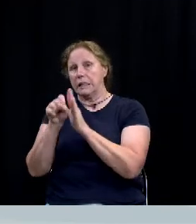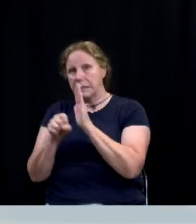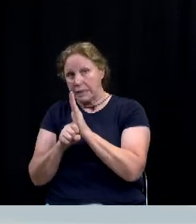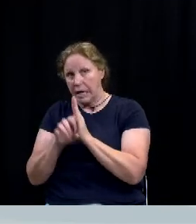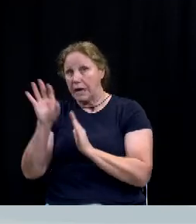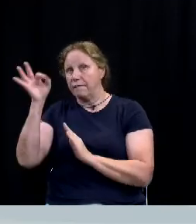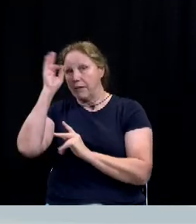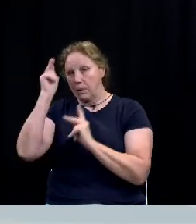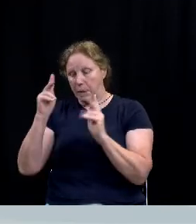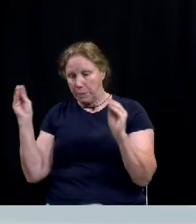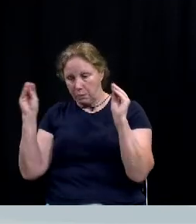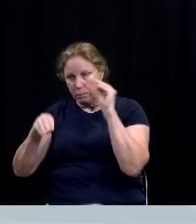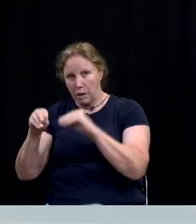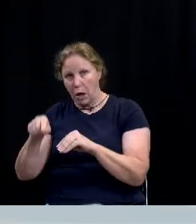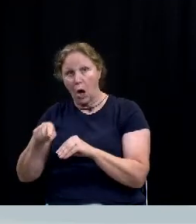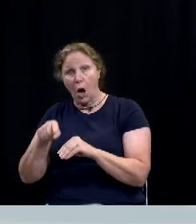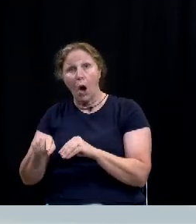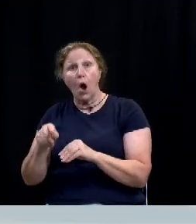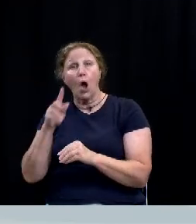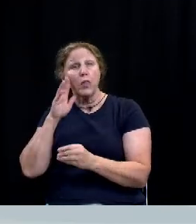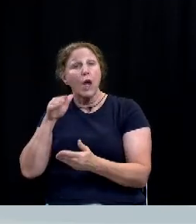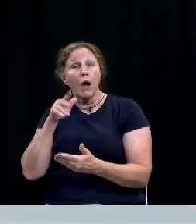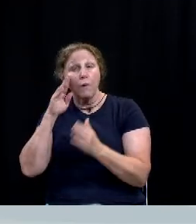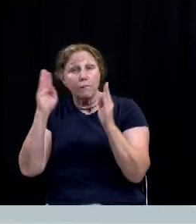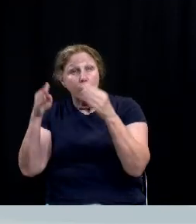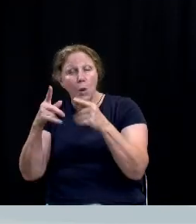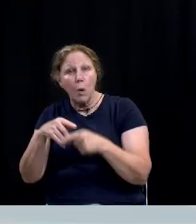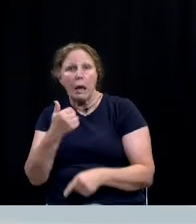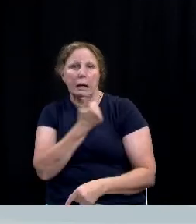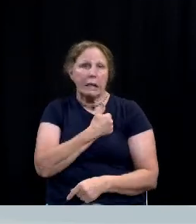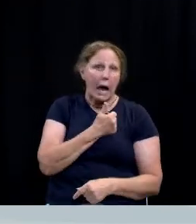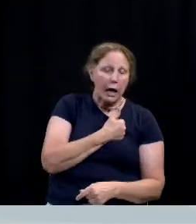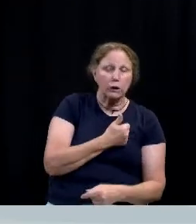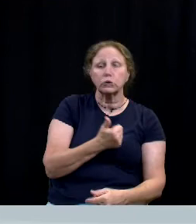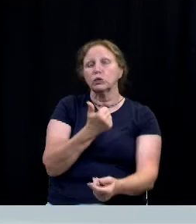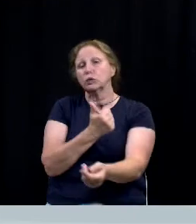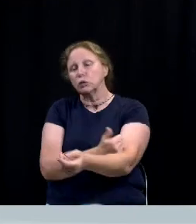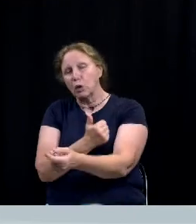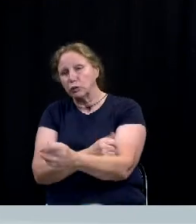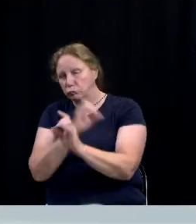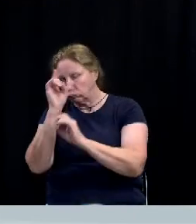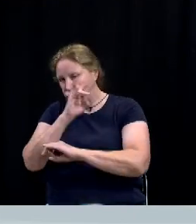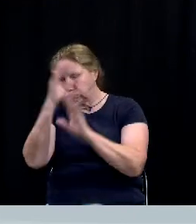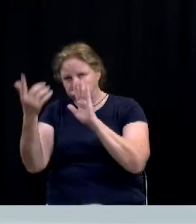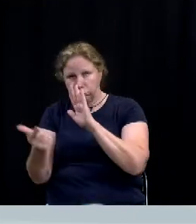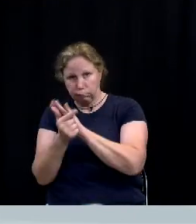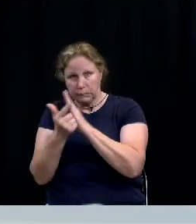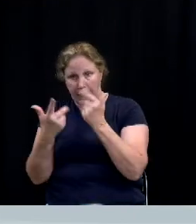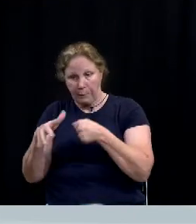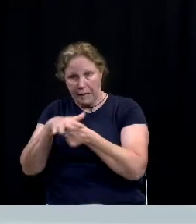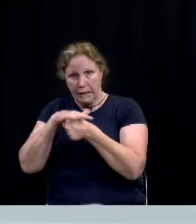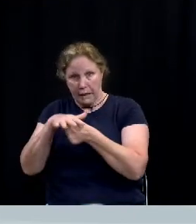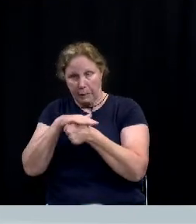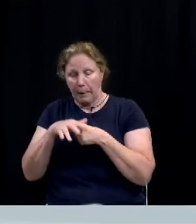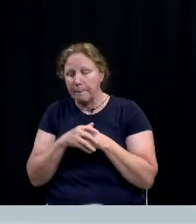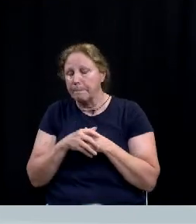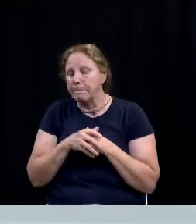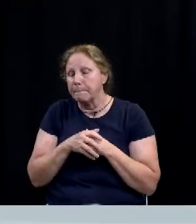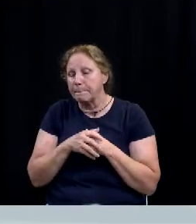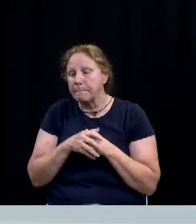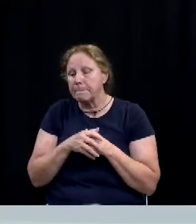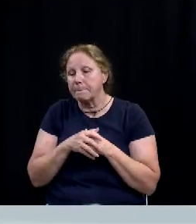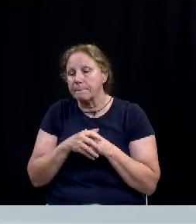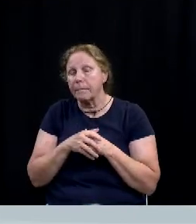focused on addressing gangs drugs and violent crime in the central texas area the